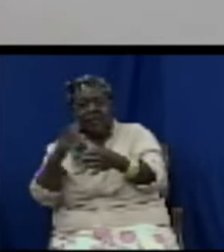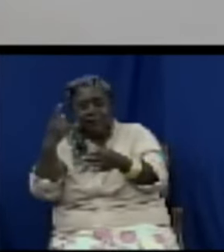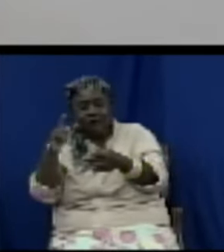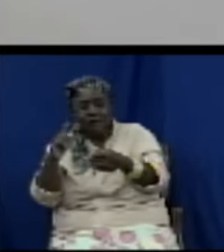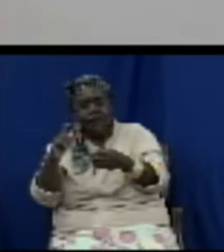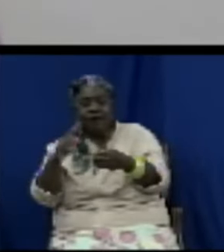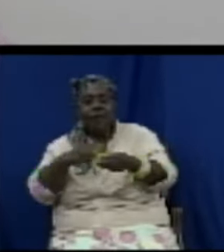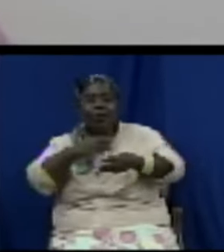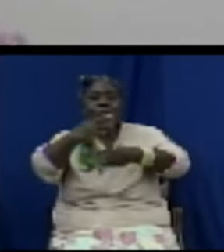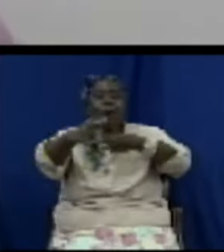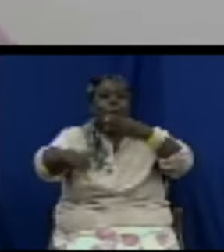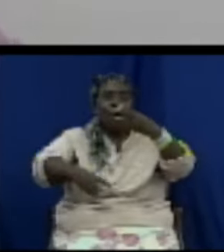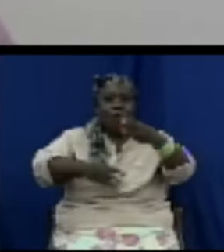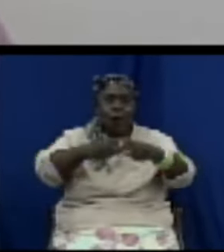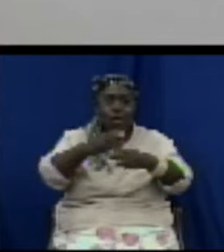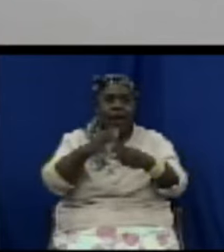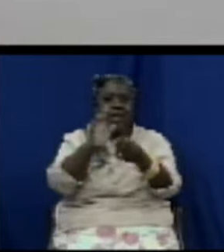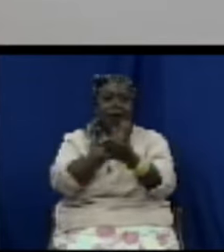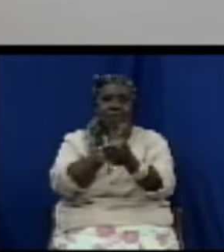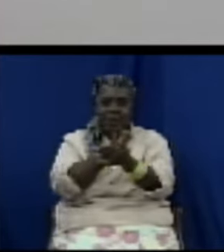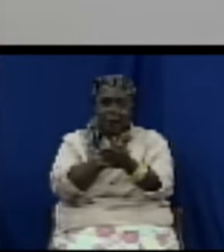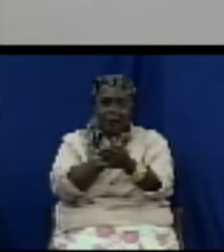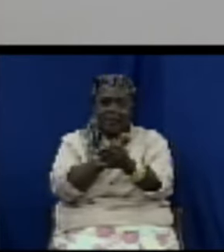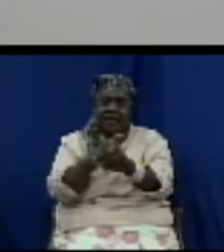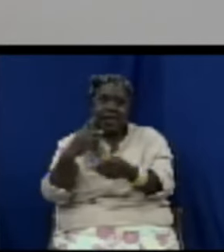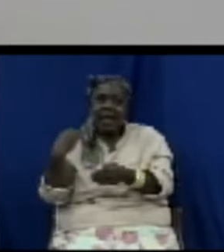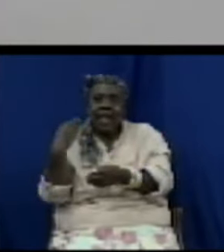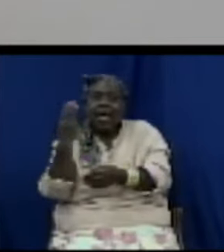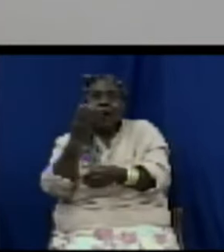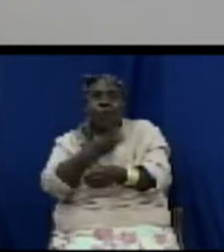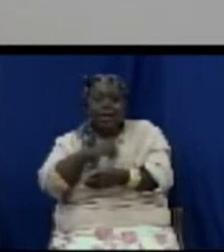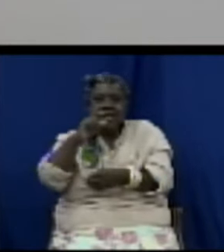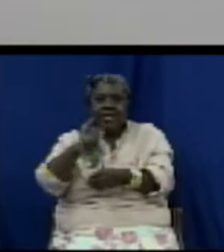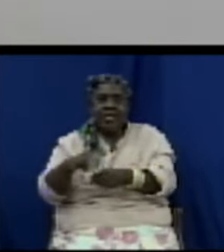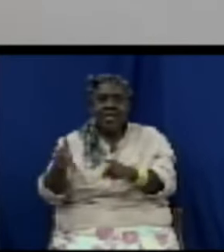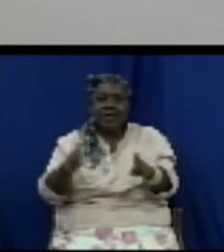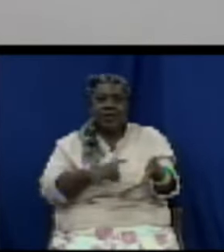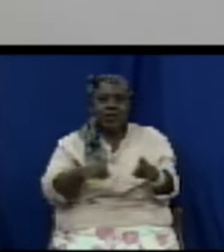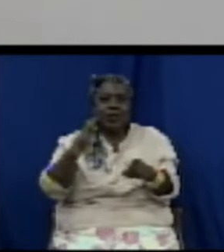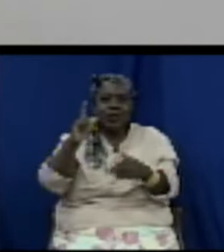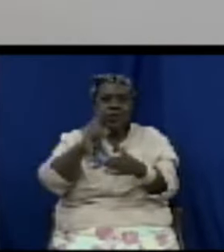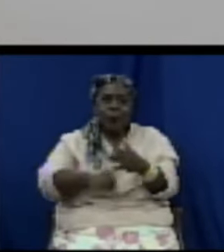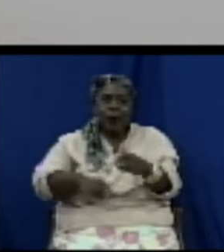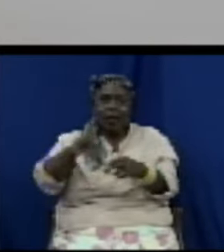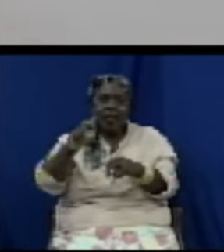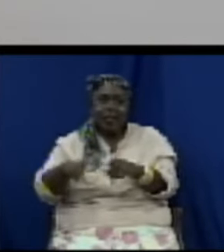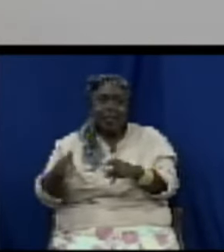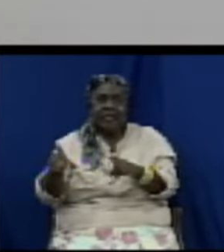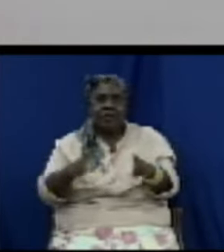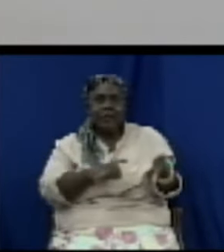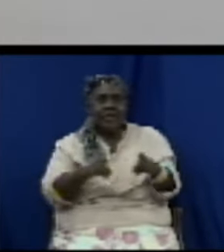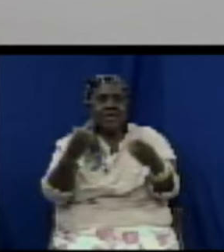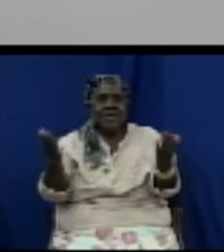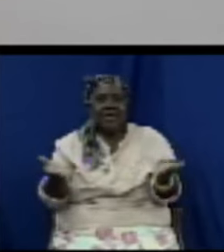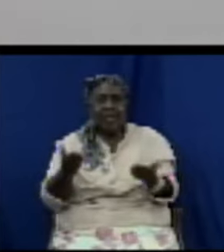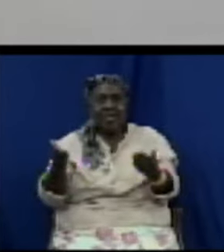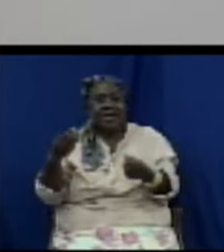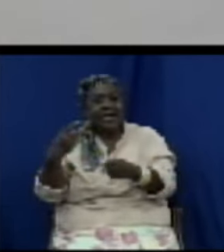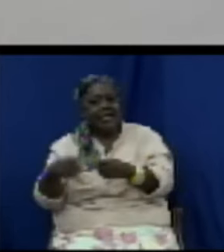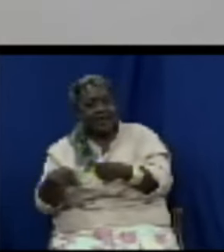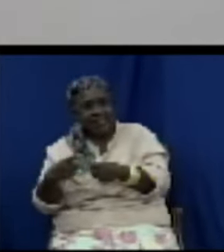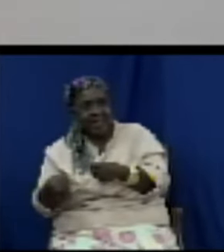target and we must do what we must here in St. Kitts and Nevis in order to stay aligned with the global